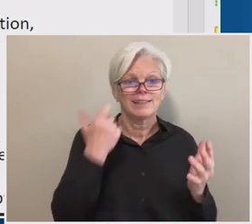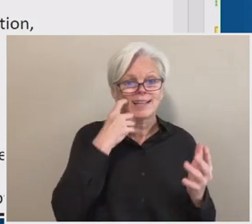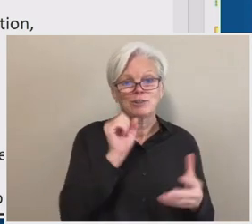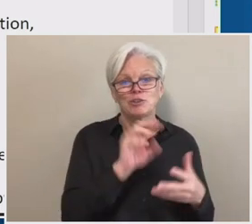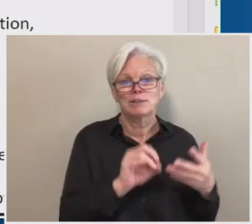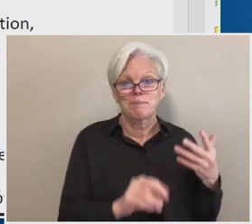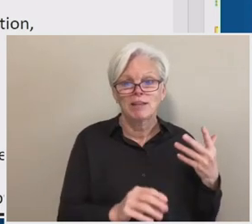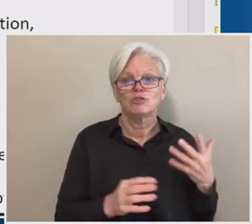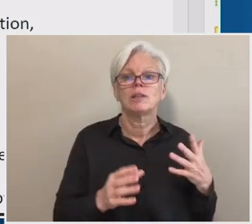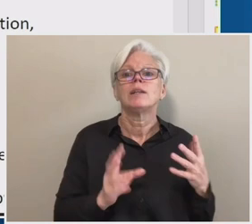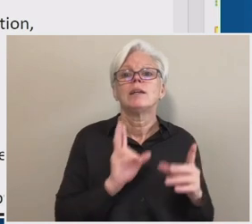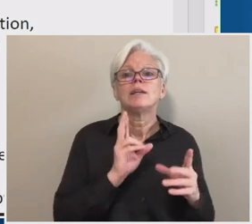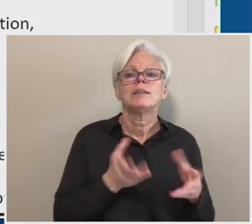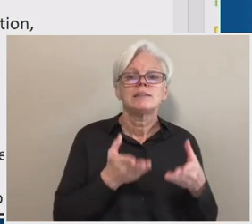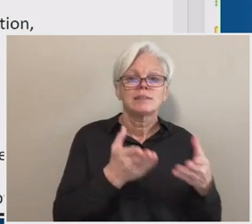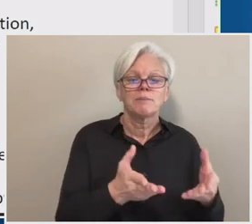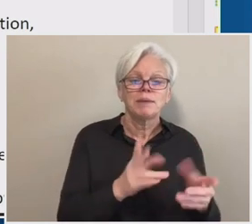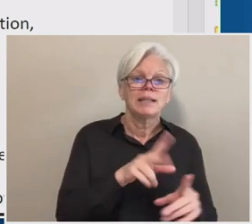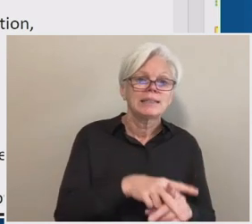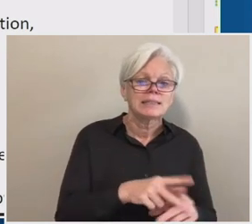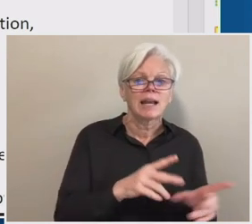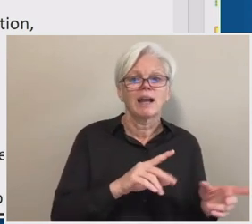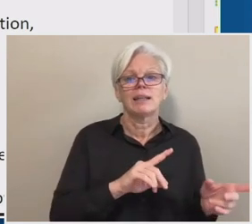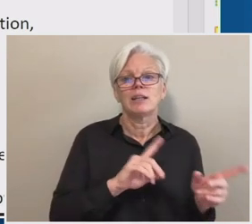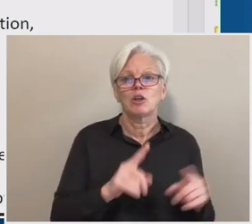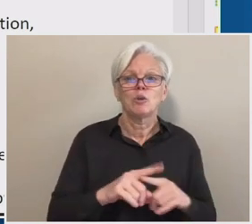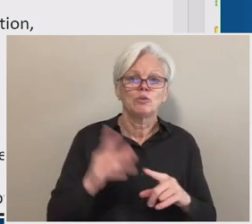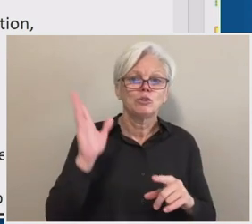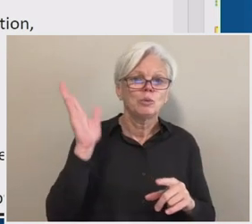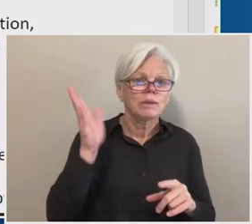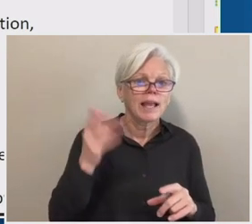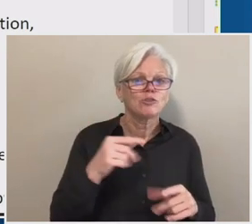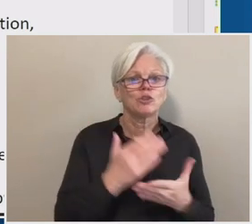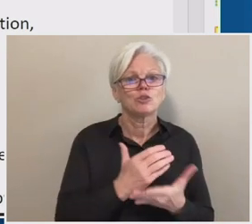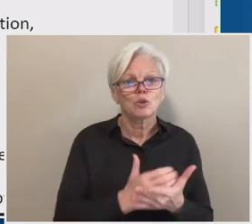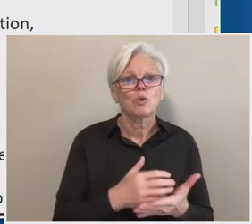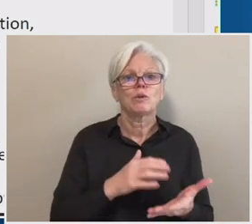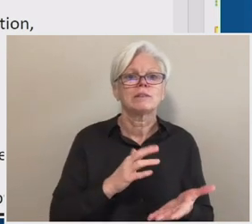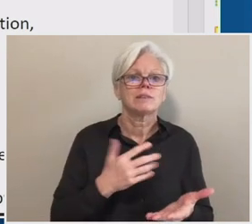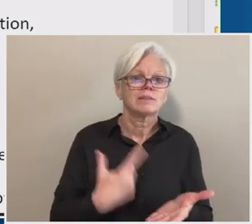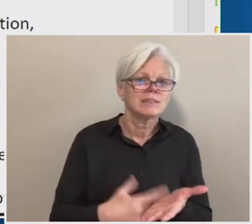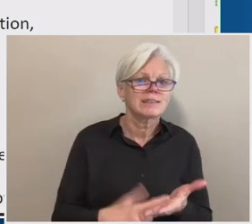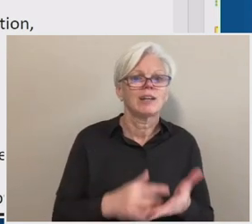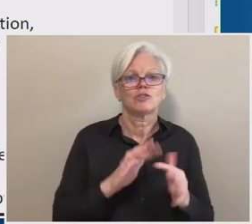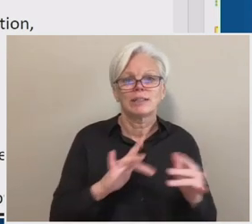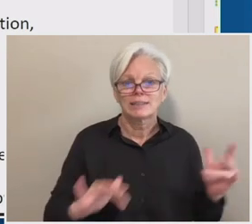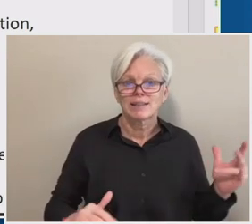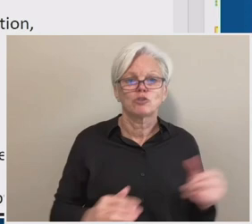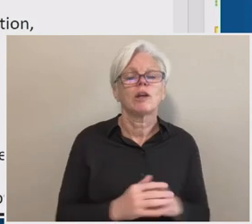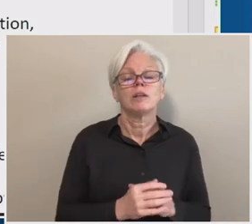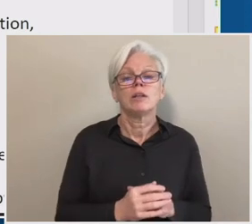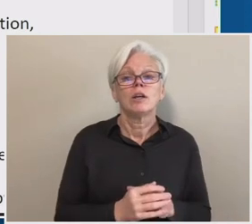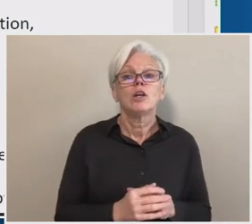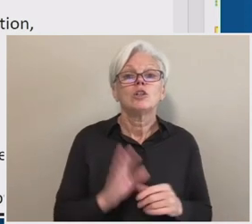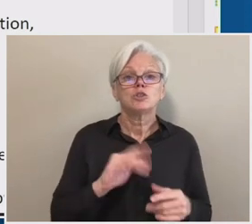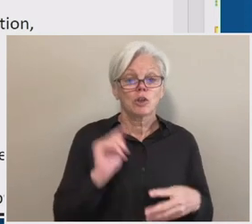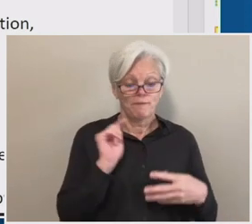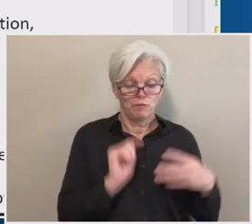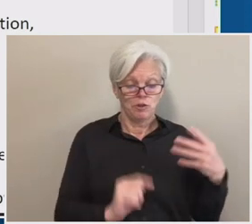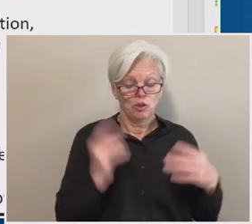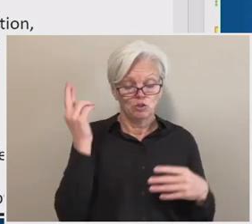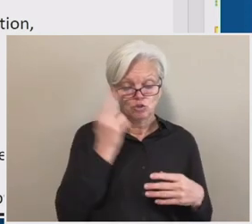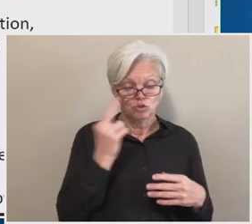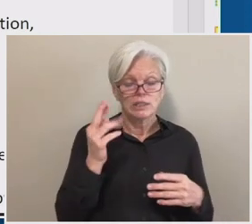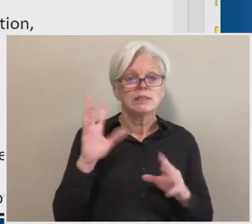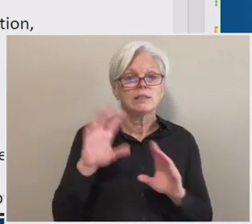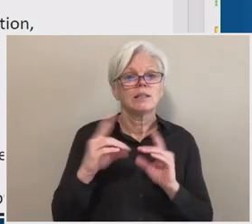submitting assignments, attending, uh, synchronous lectures or course discussions, et cetera. So for all these reasons, the department, uh, proposes to